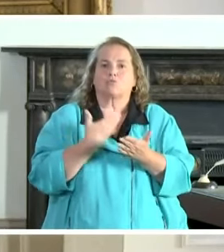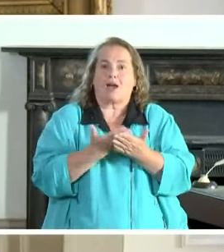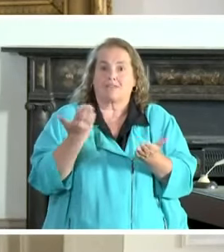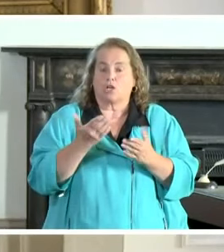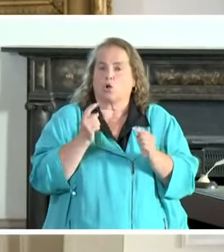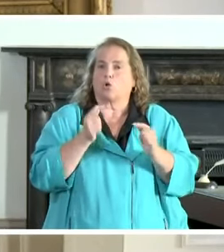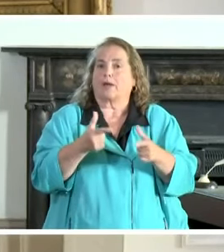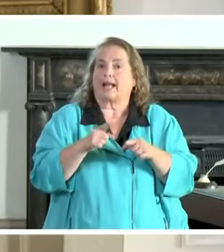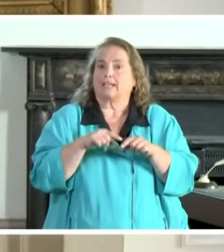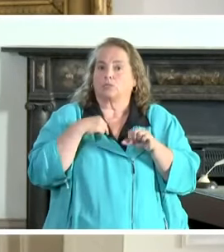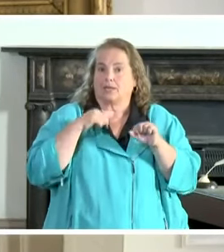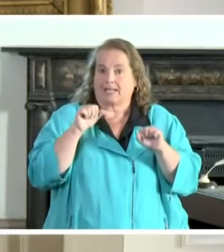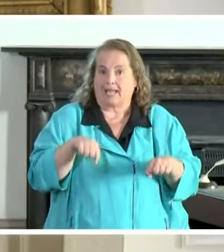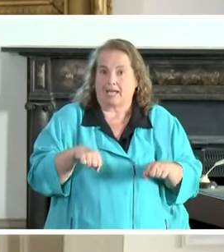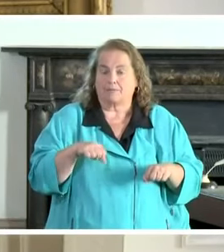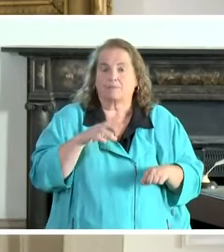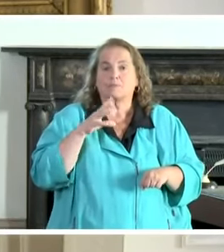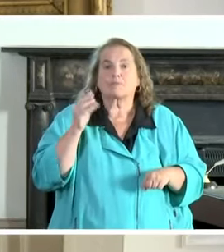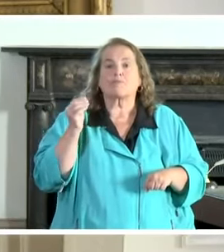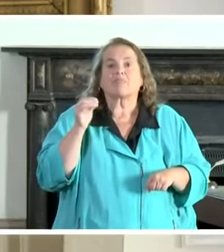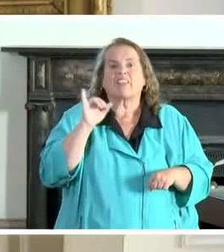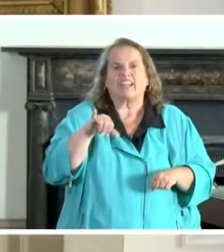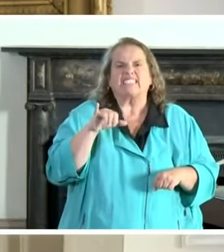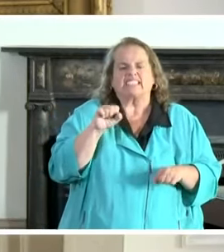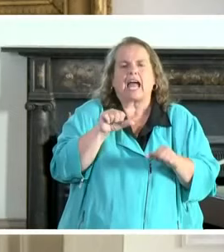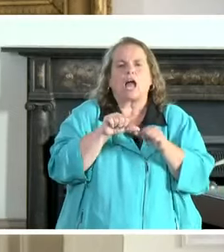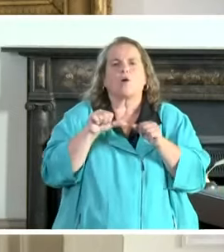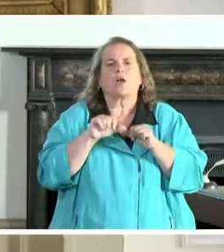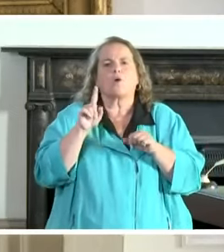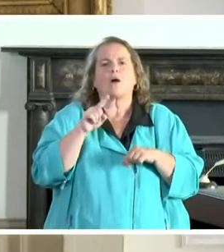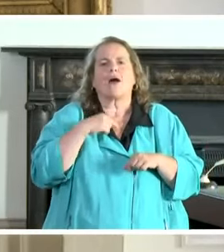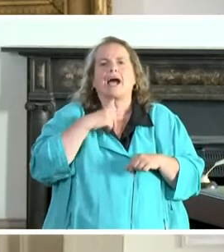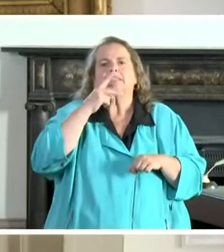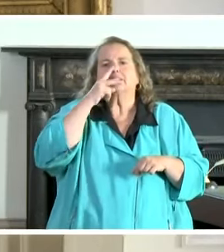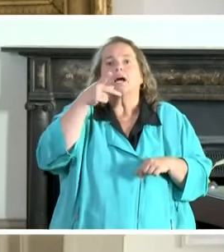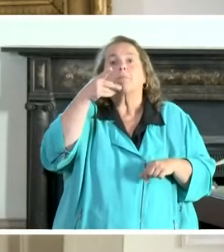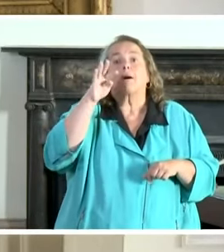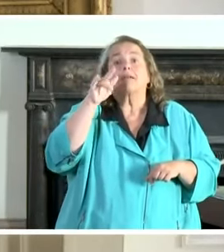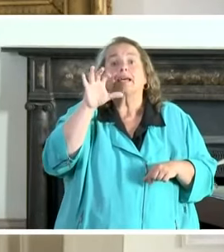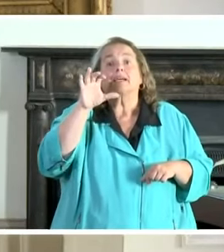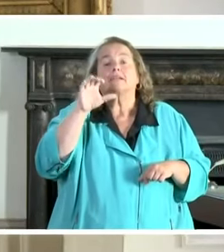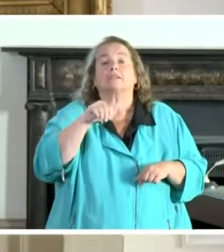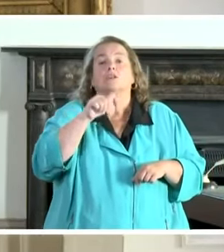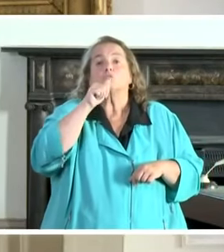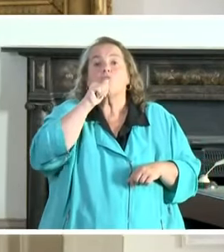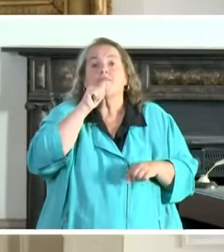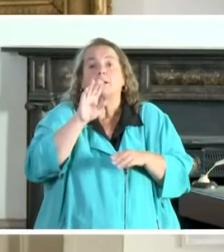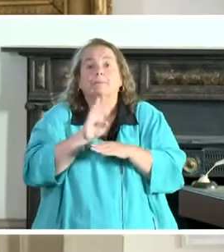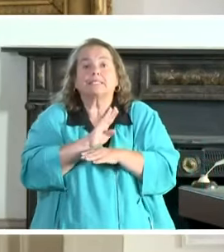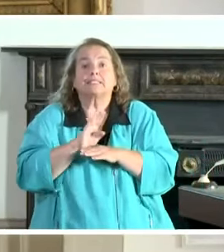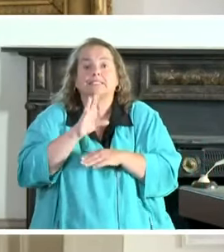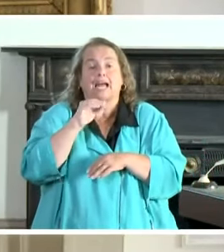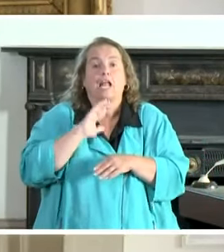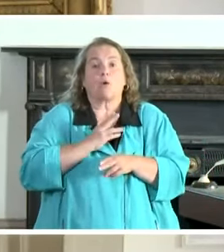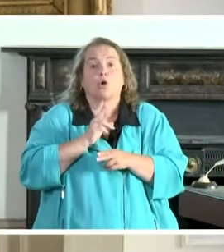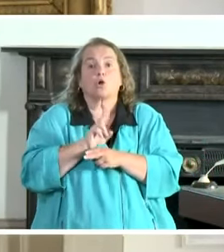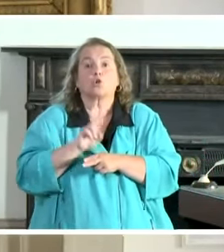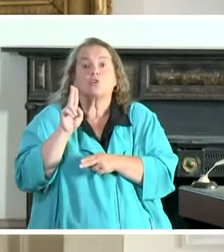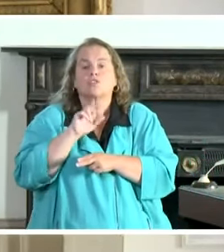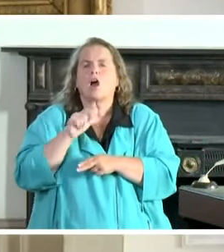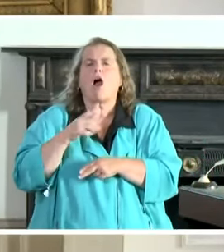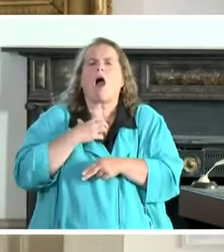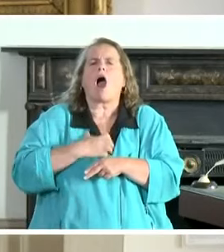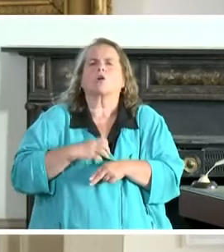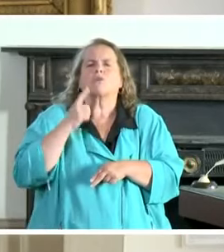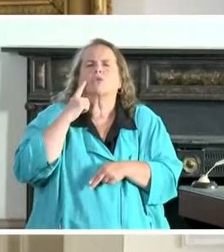we can. And this is an area where I see the public, our private businesses, and our universities all hungry